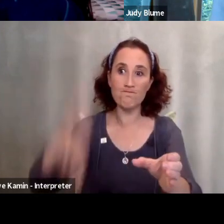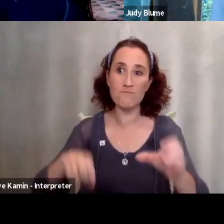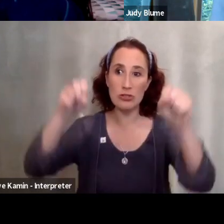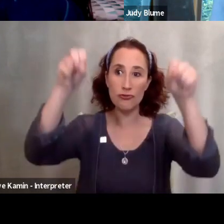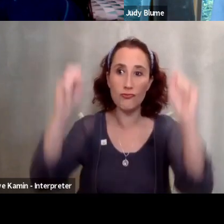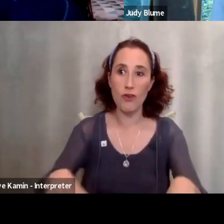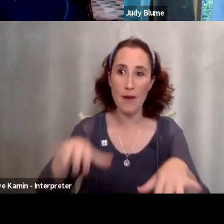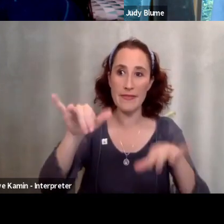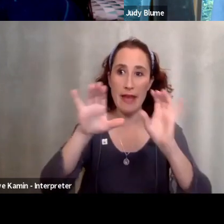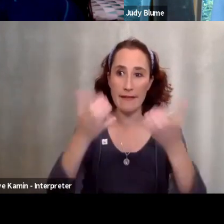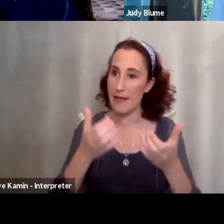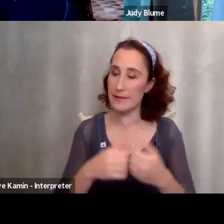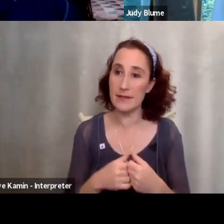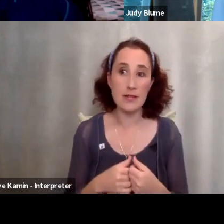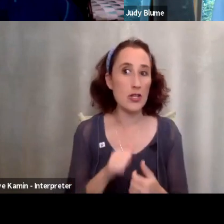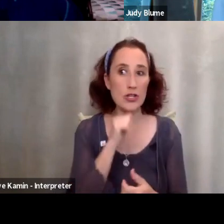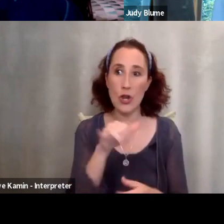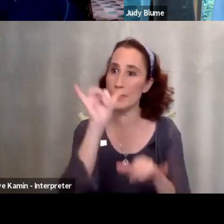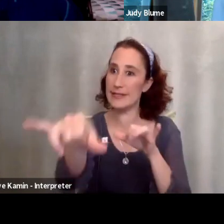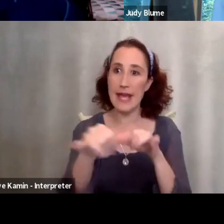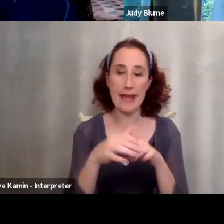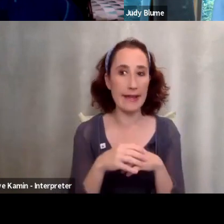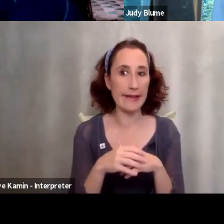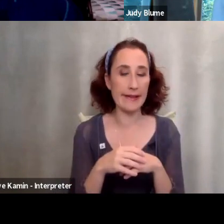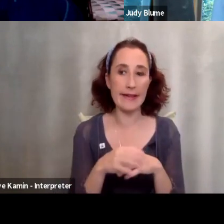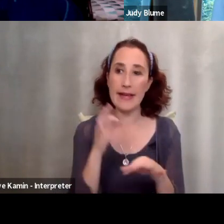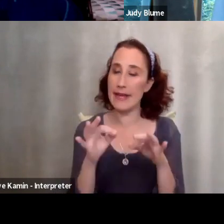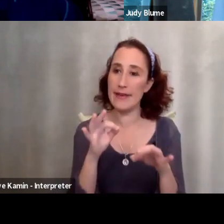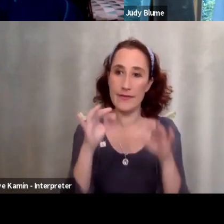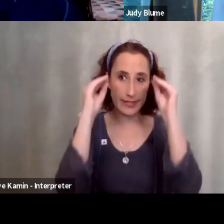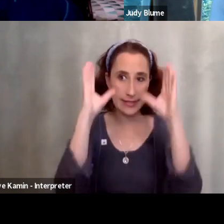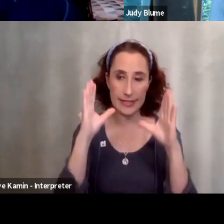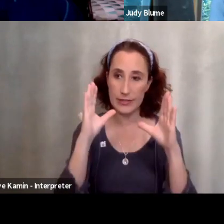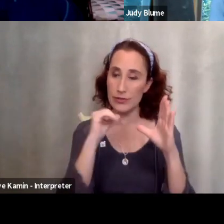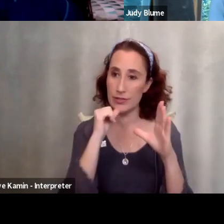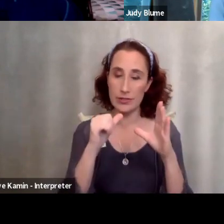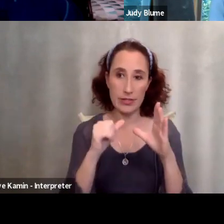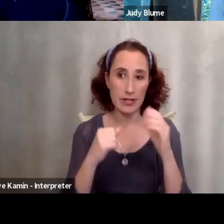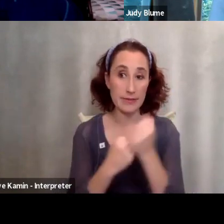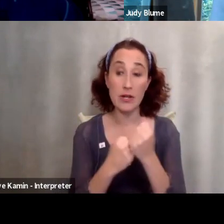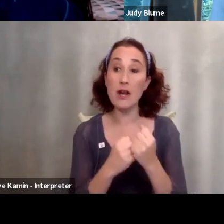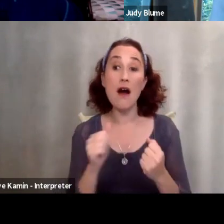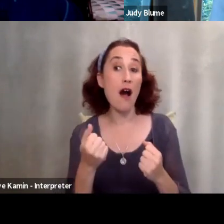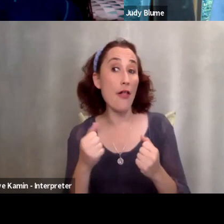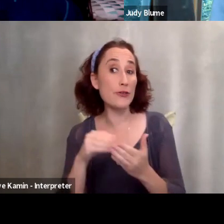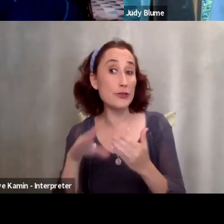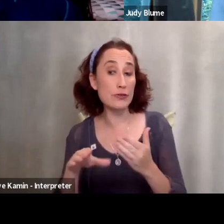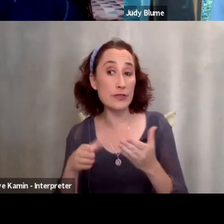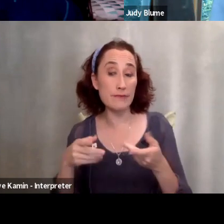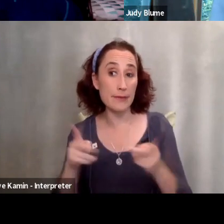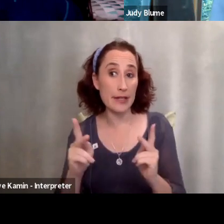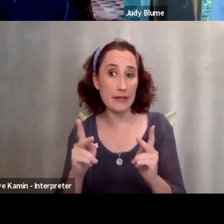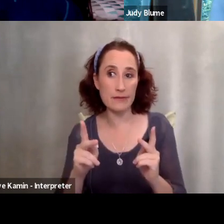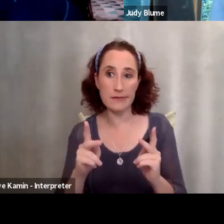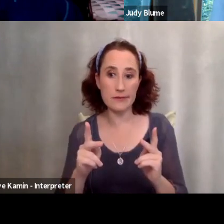class right don't be there don't be in a class where other students can be mean or or